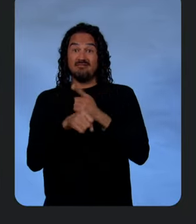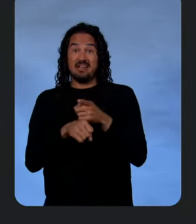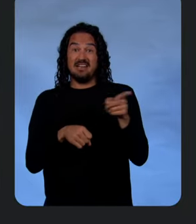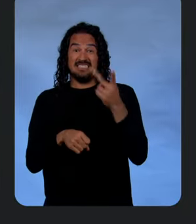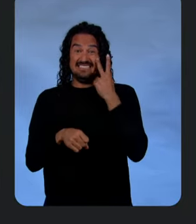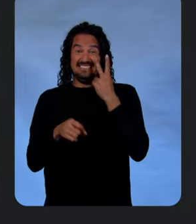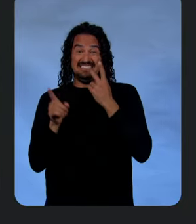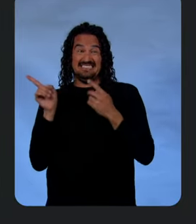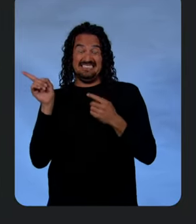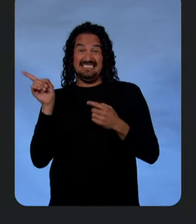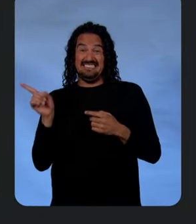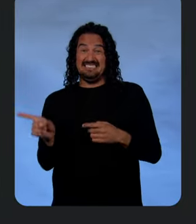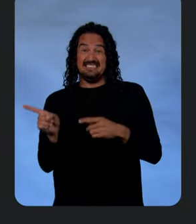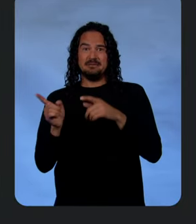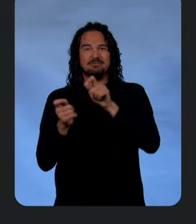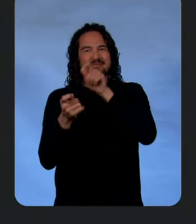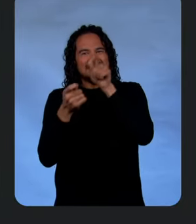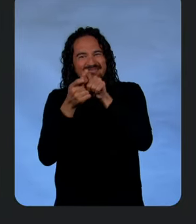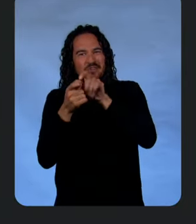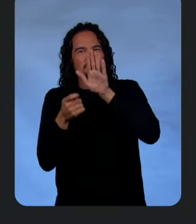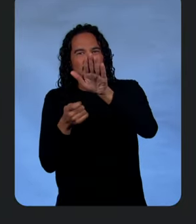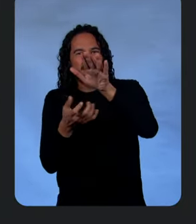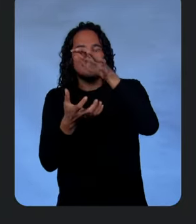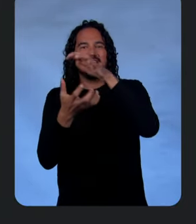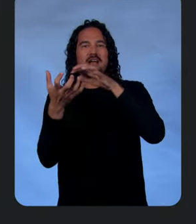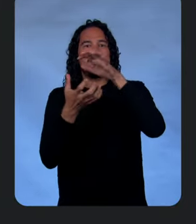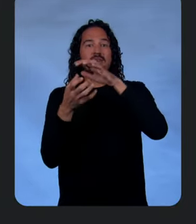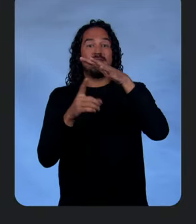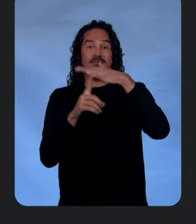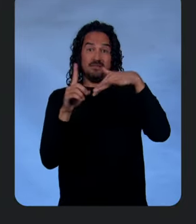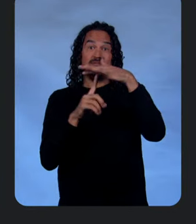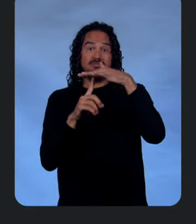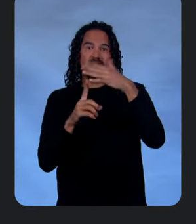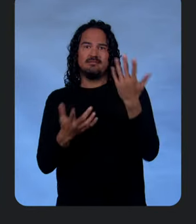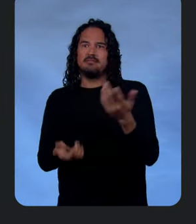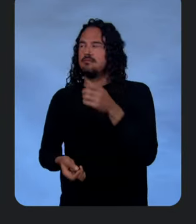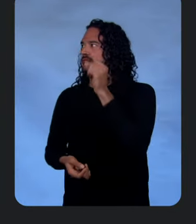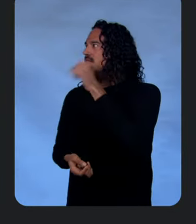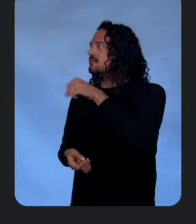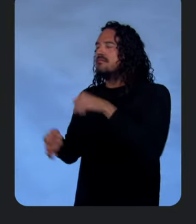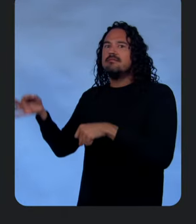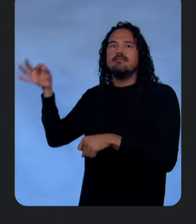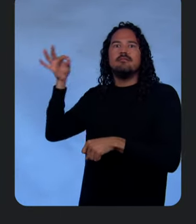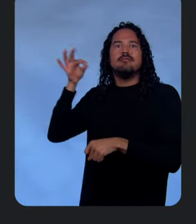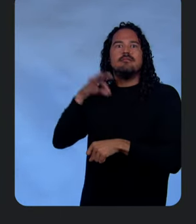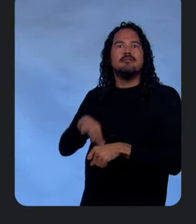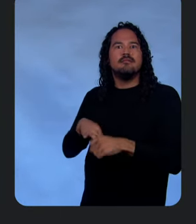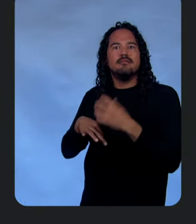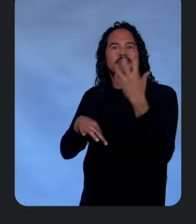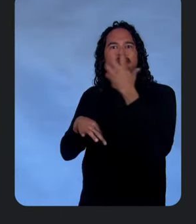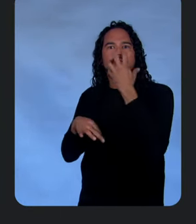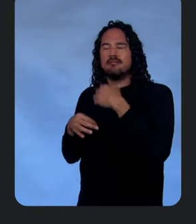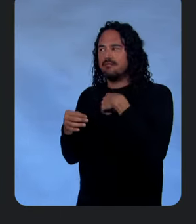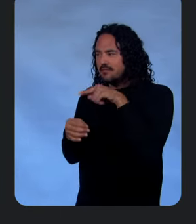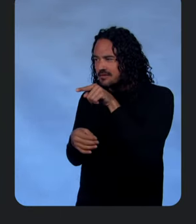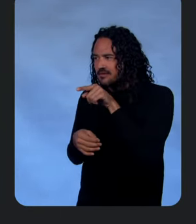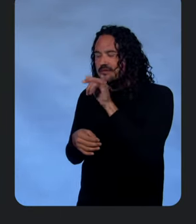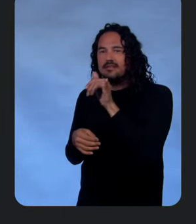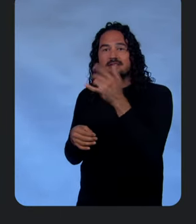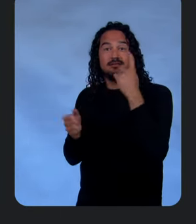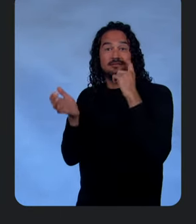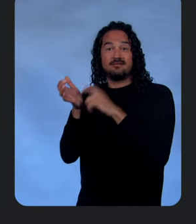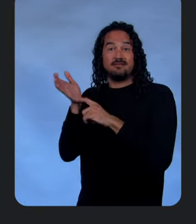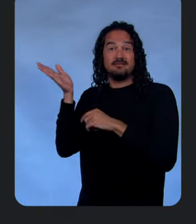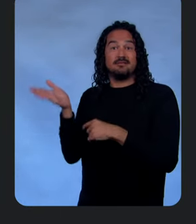specific to your cloud environment. Yeah. And that actually makes a huge difference, right? Because we can see that we have a firewall issue in this